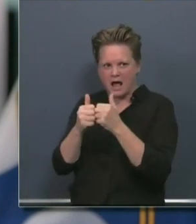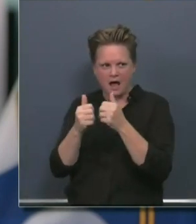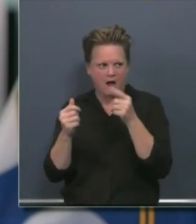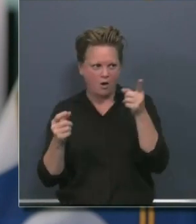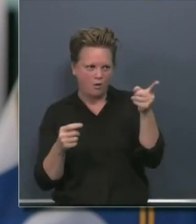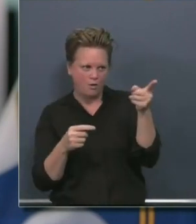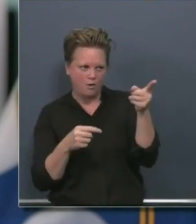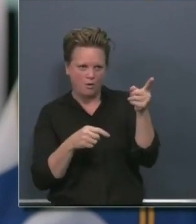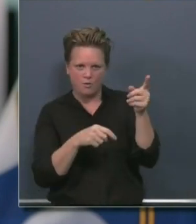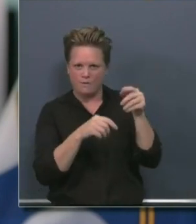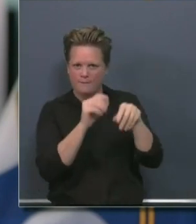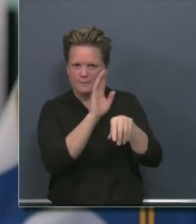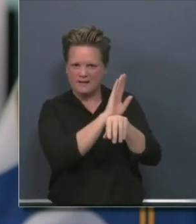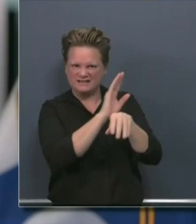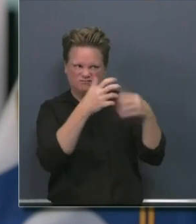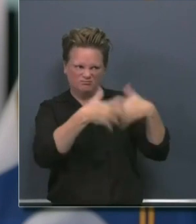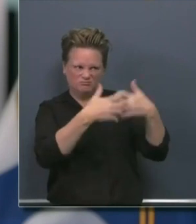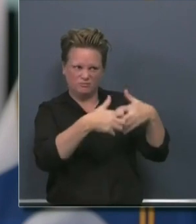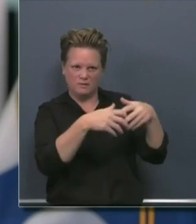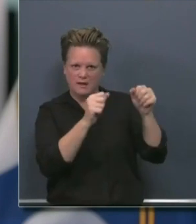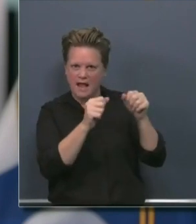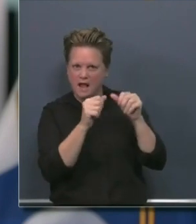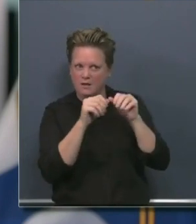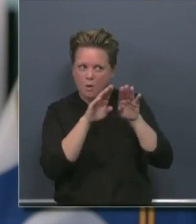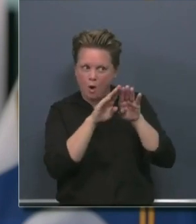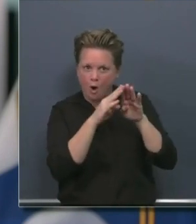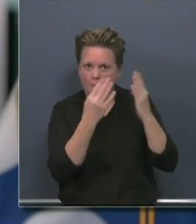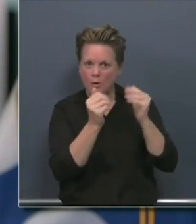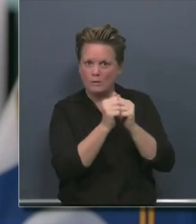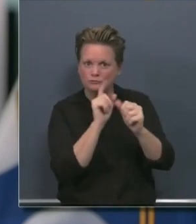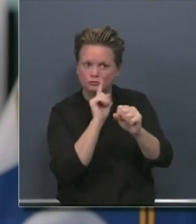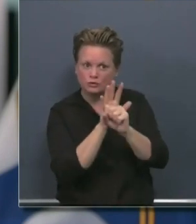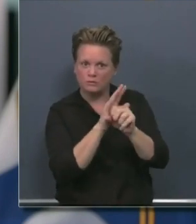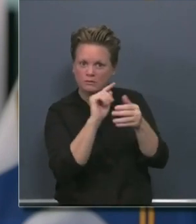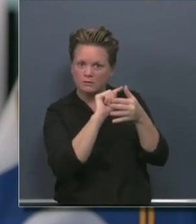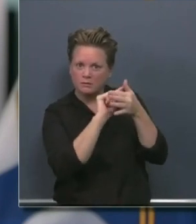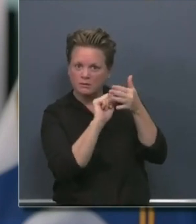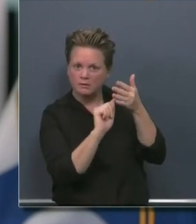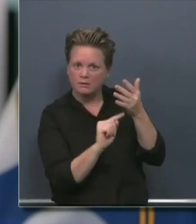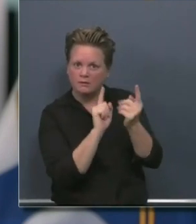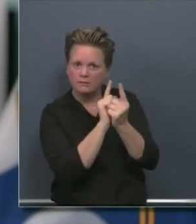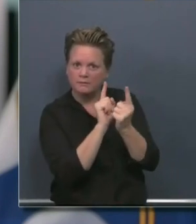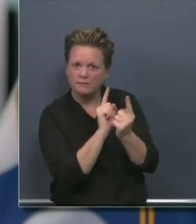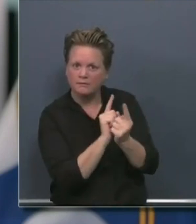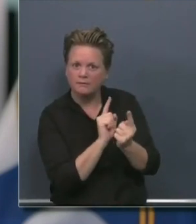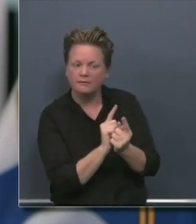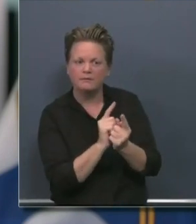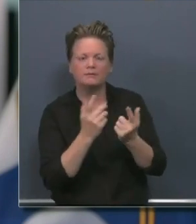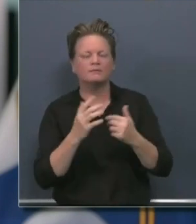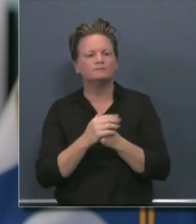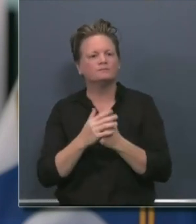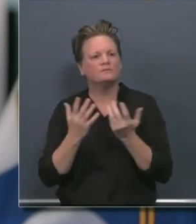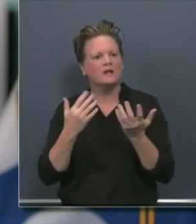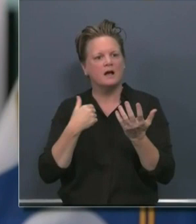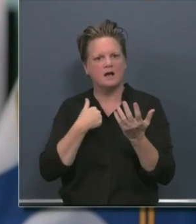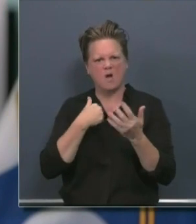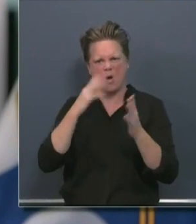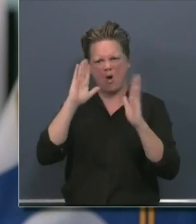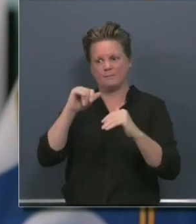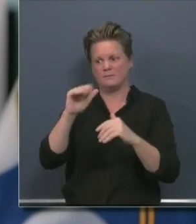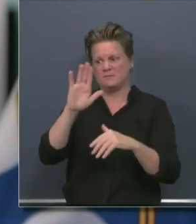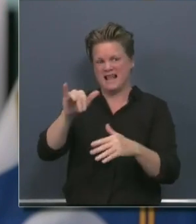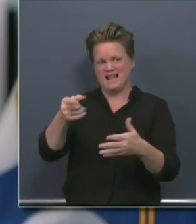belief and hope and expectation is as early as next week, uh, they will be able to resume. I'm certainly encouraged,